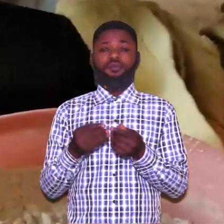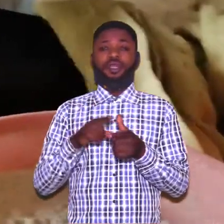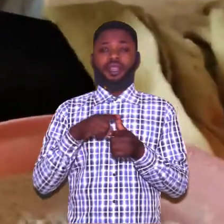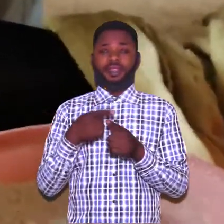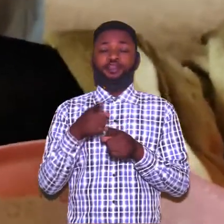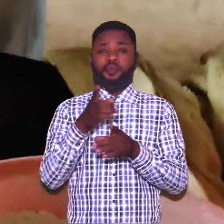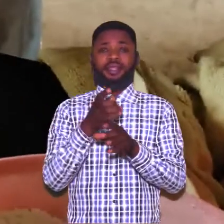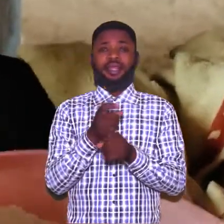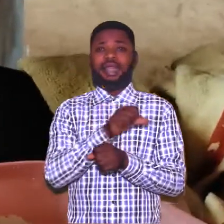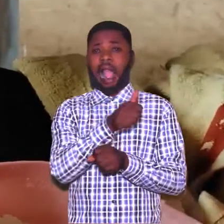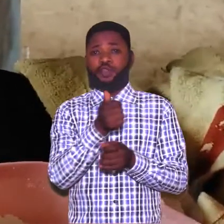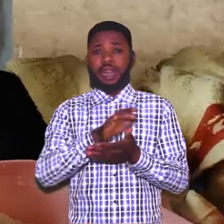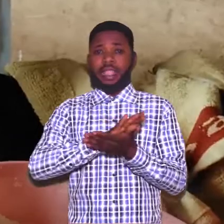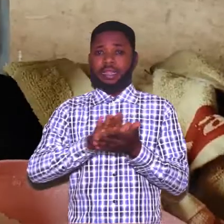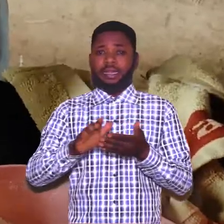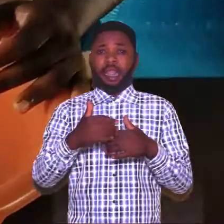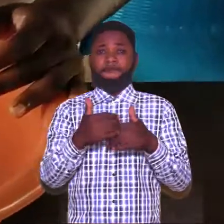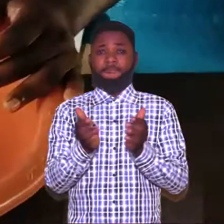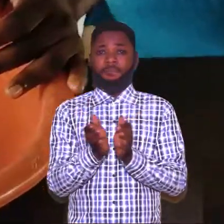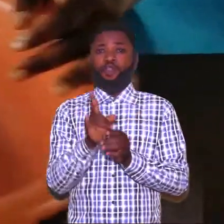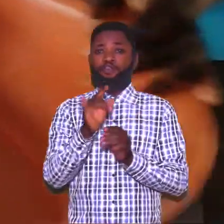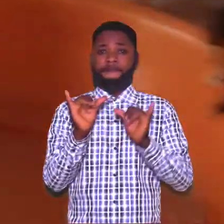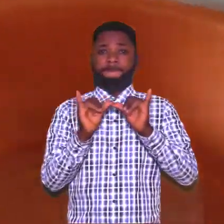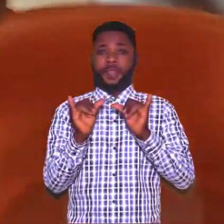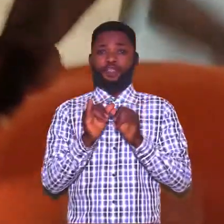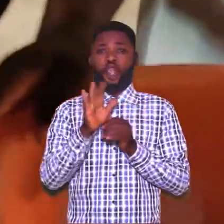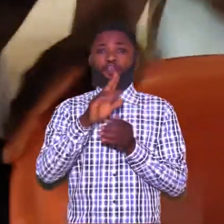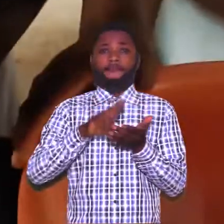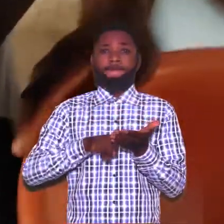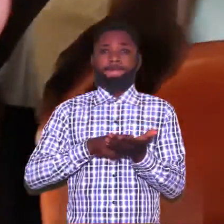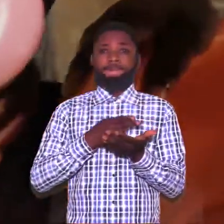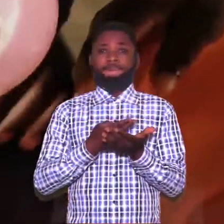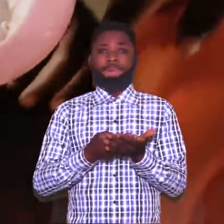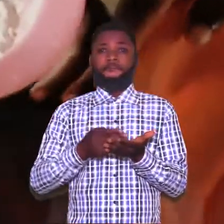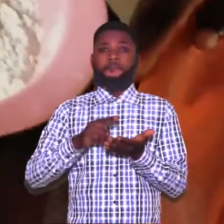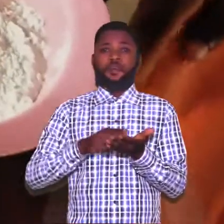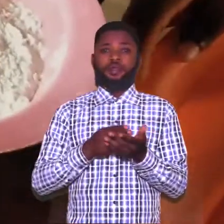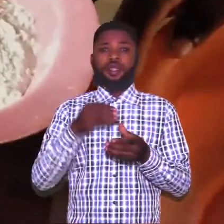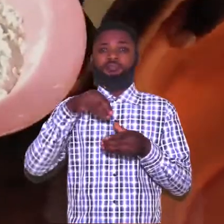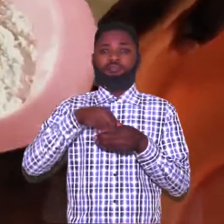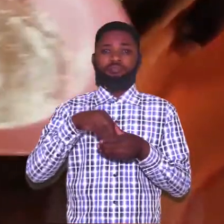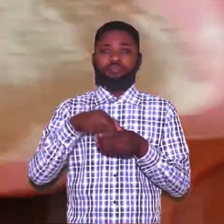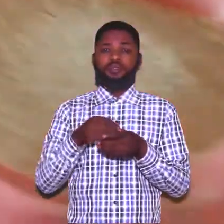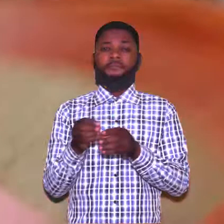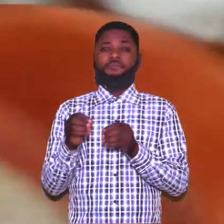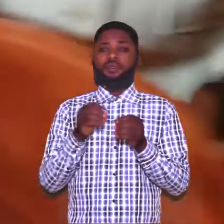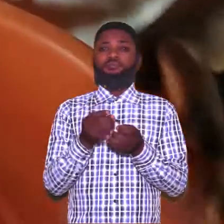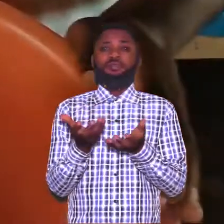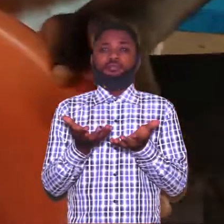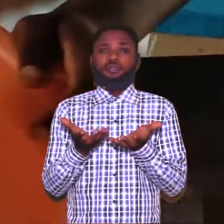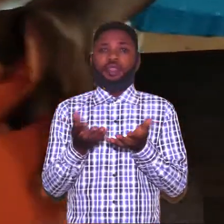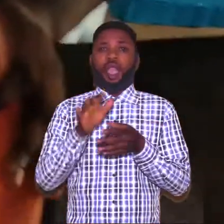then you get another clean bowl you measure your margarine into it sieve your flour